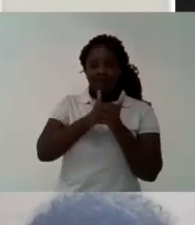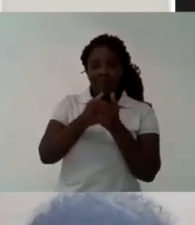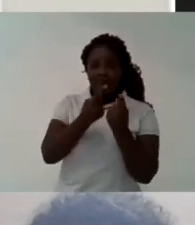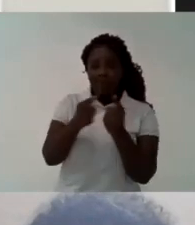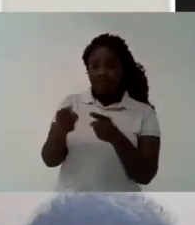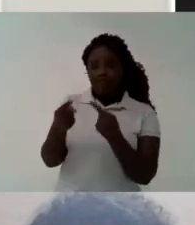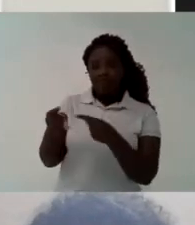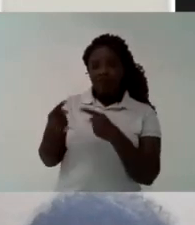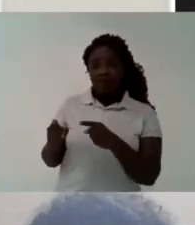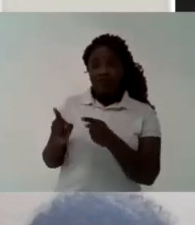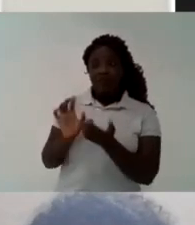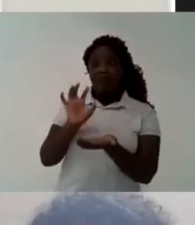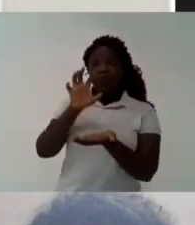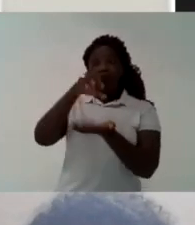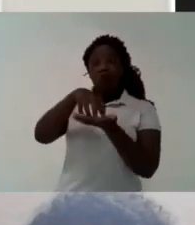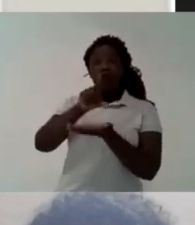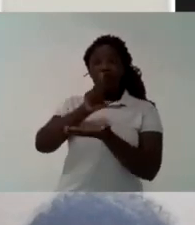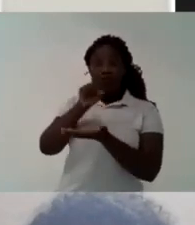oldest